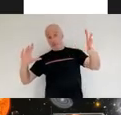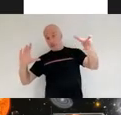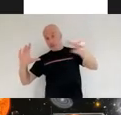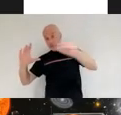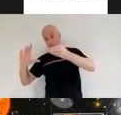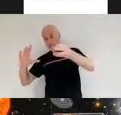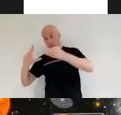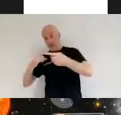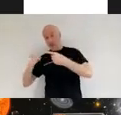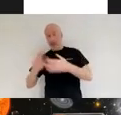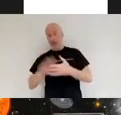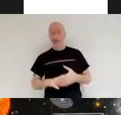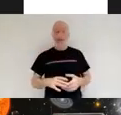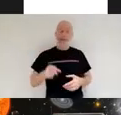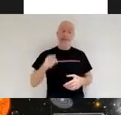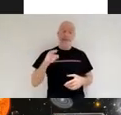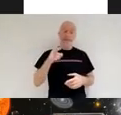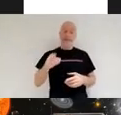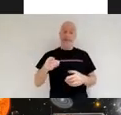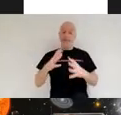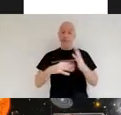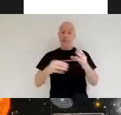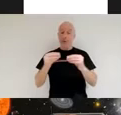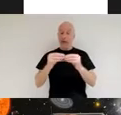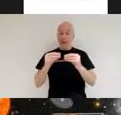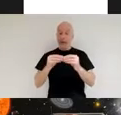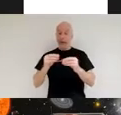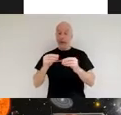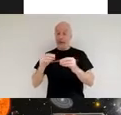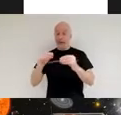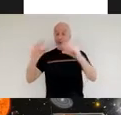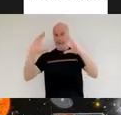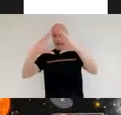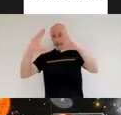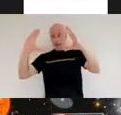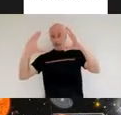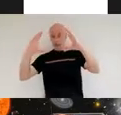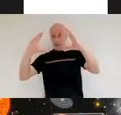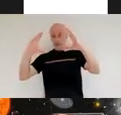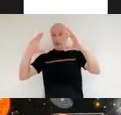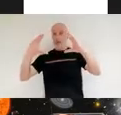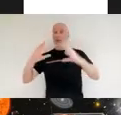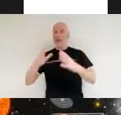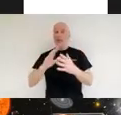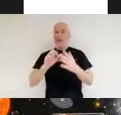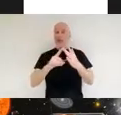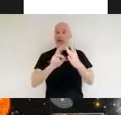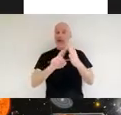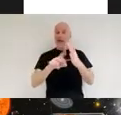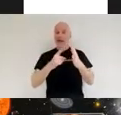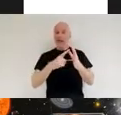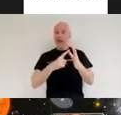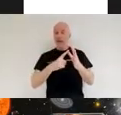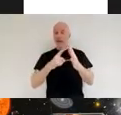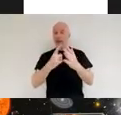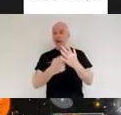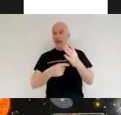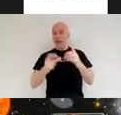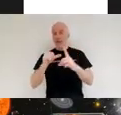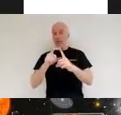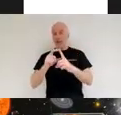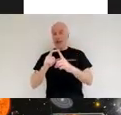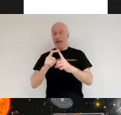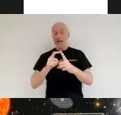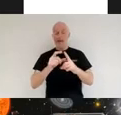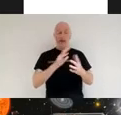is that it is an infrared telescope so unlike hubble which was primarily using visible light the webb telescope is going to be